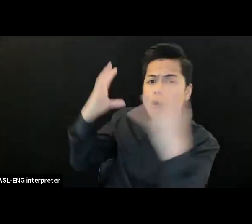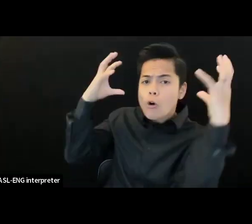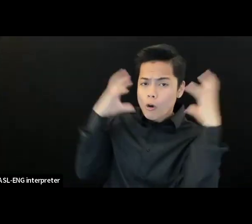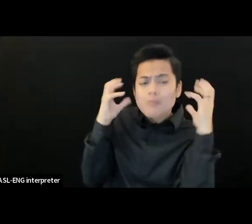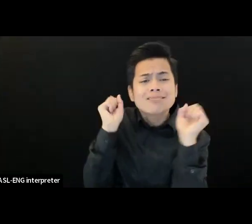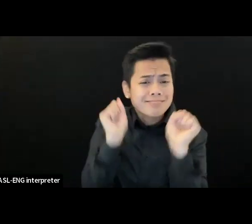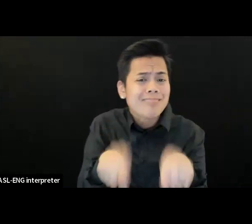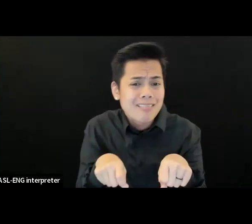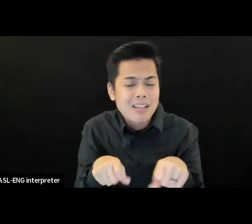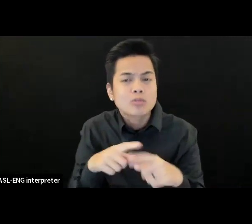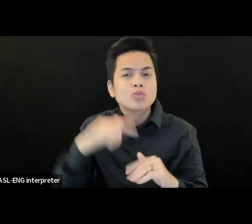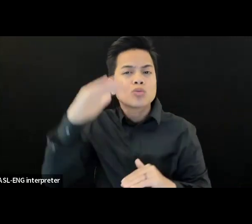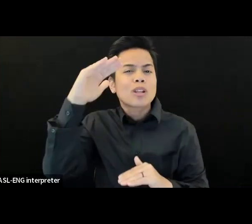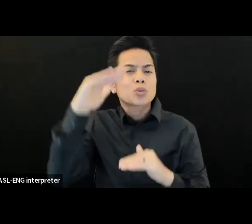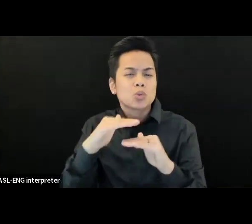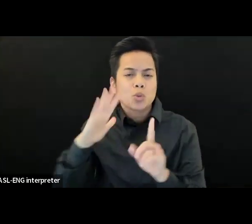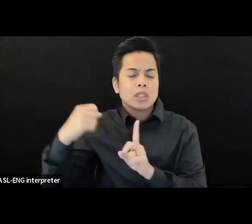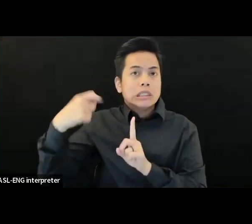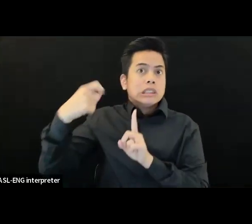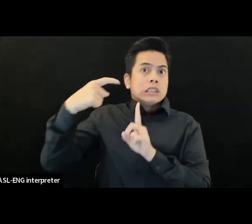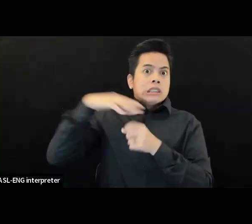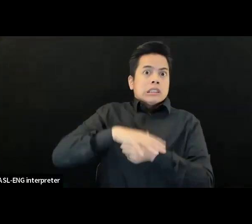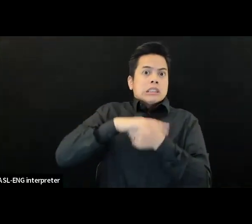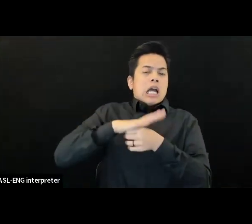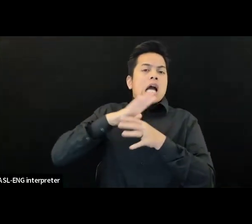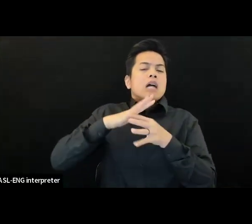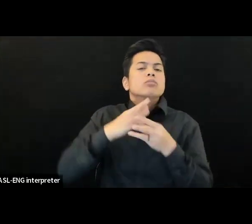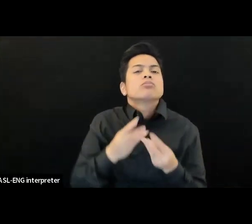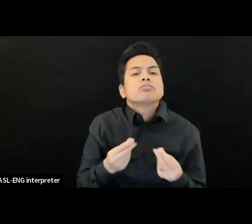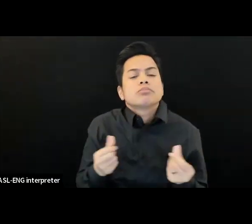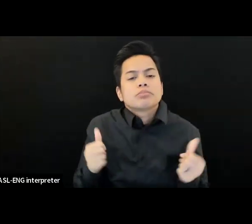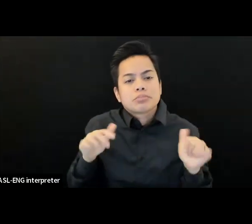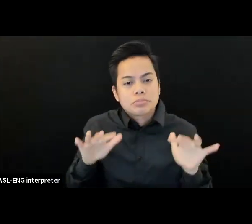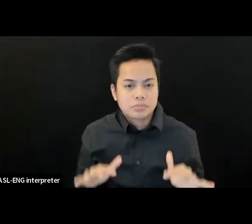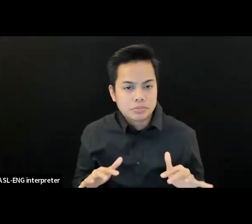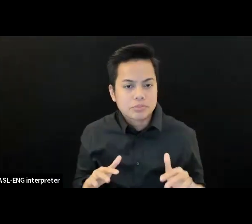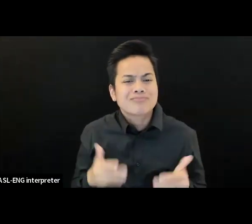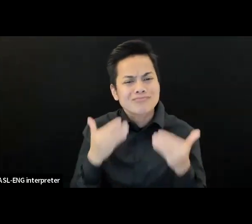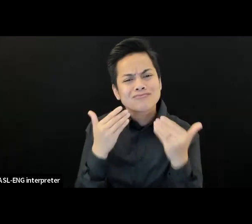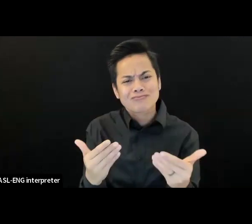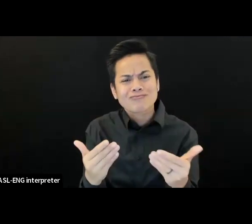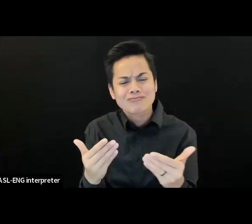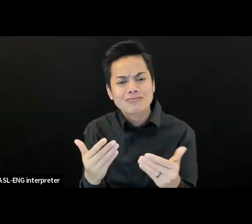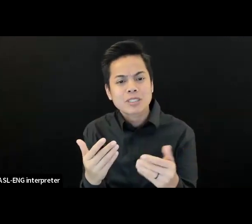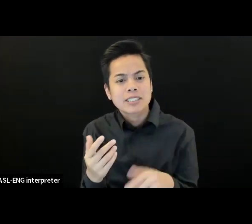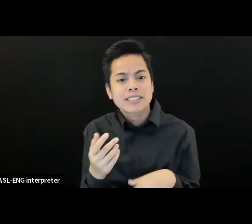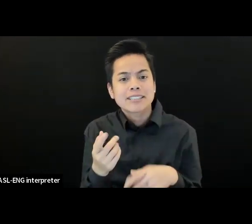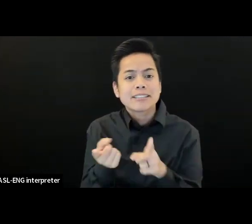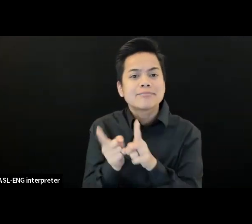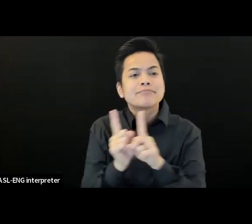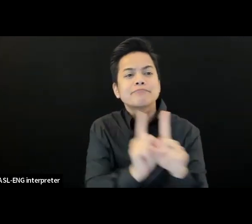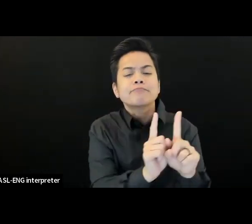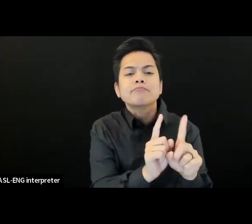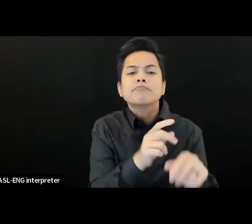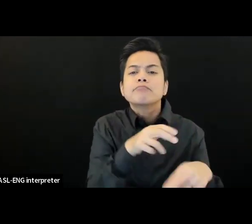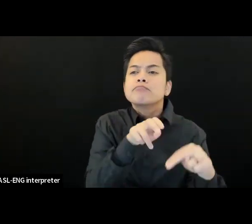for when people to need to decompress. And then finally, we heard a